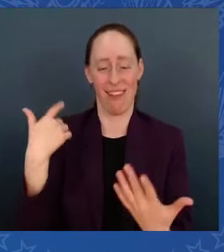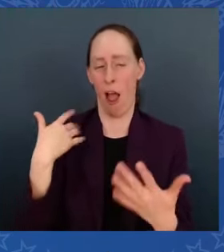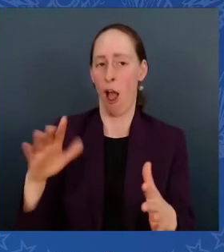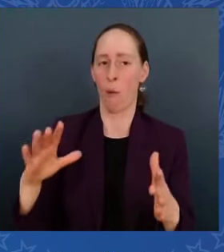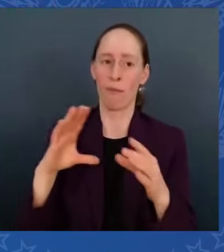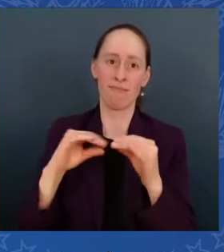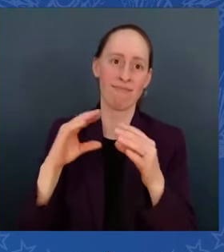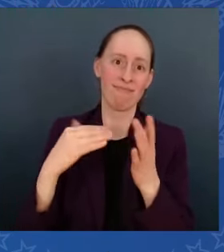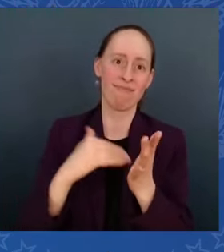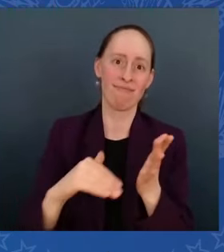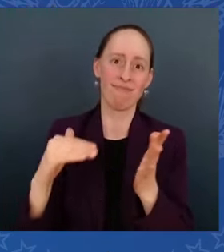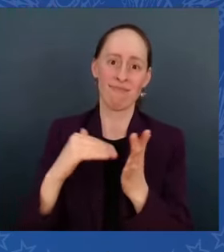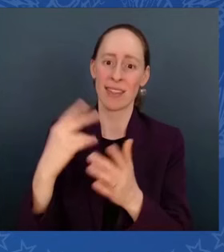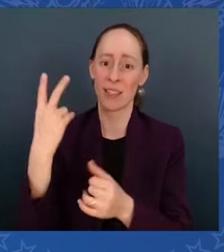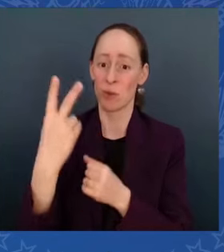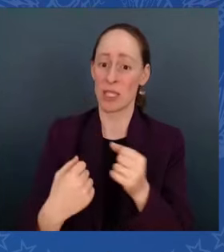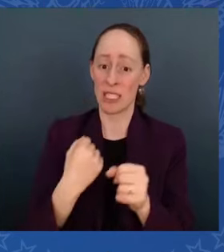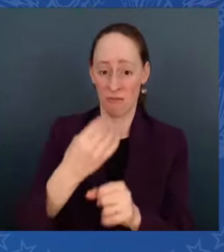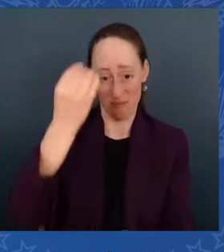States of America.